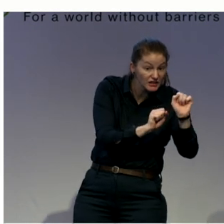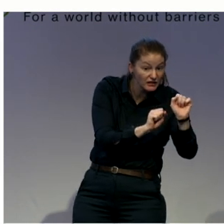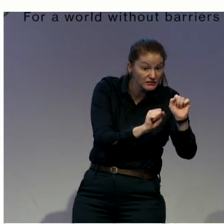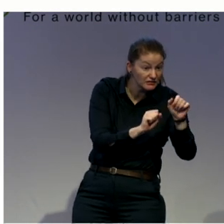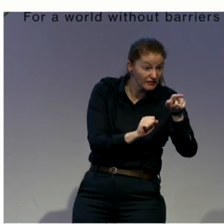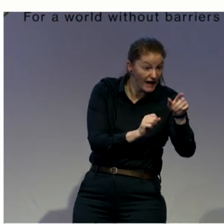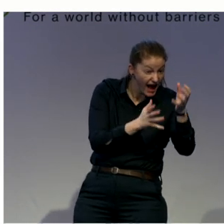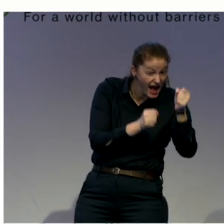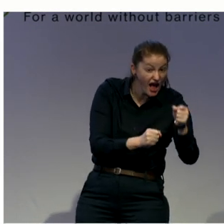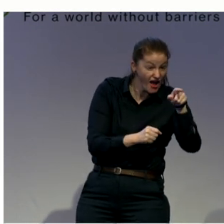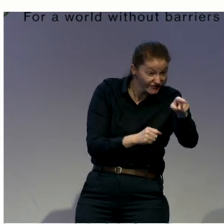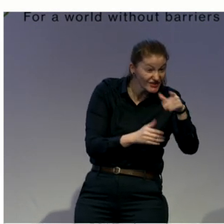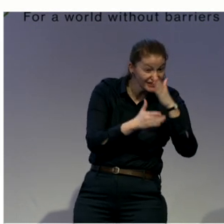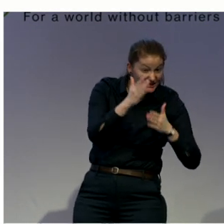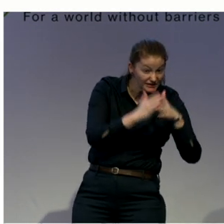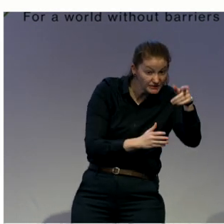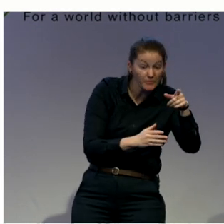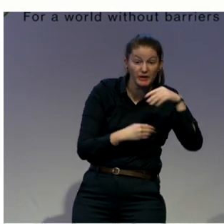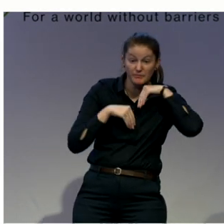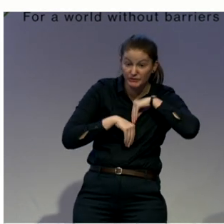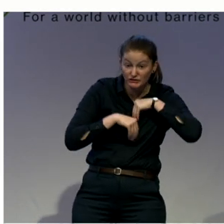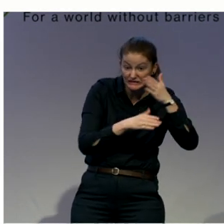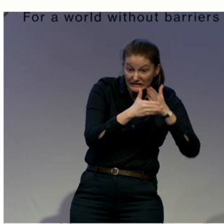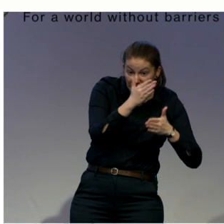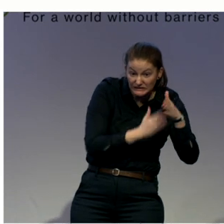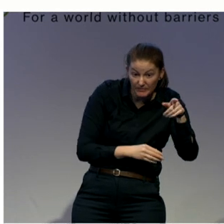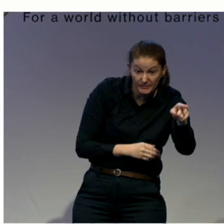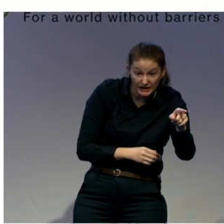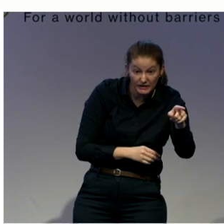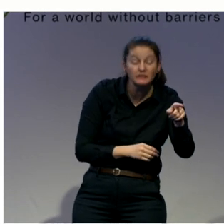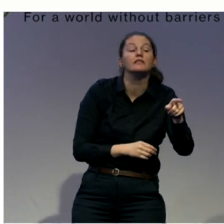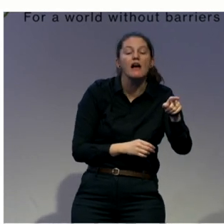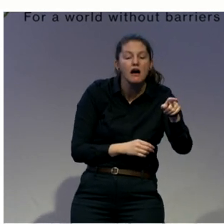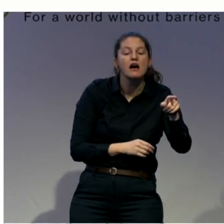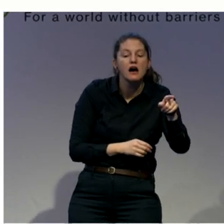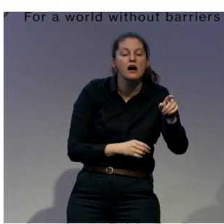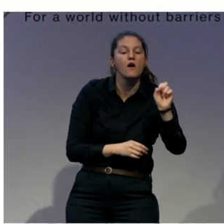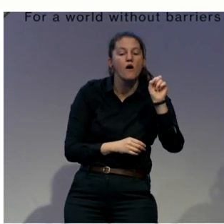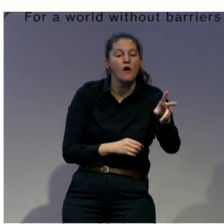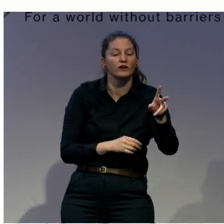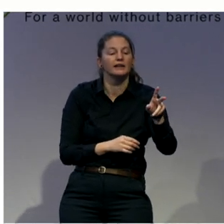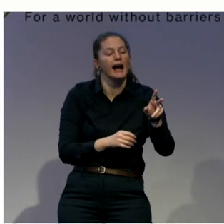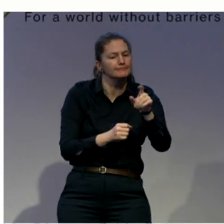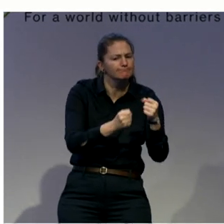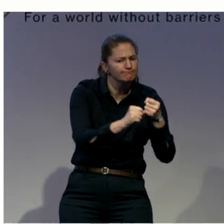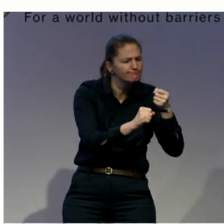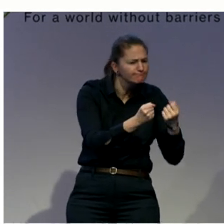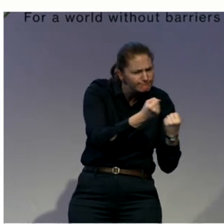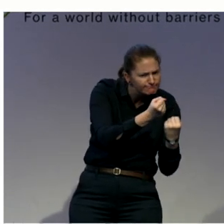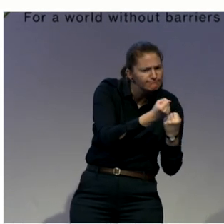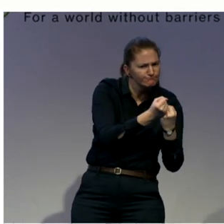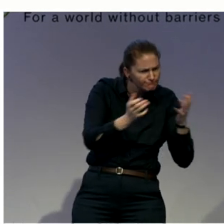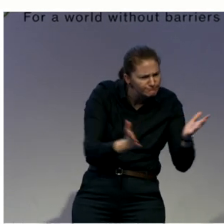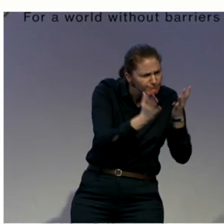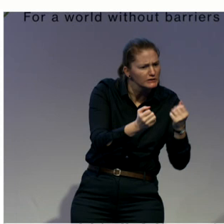they push for them to have specific accommodations during the procedure.